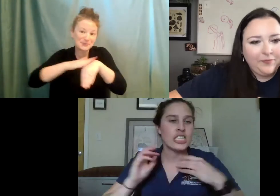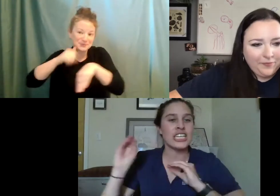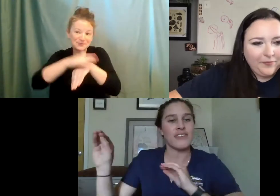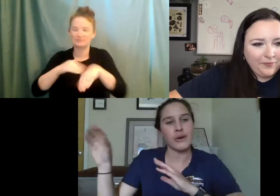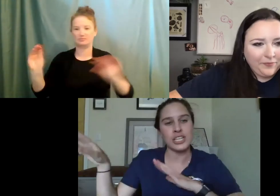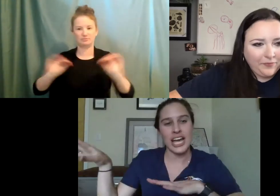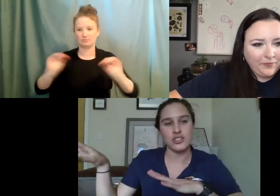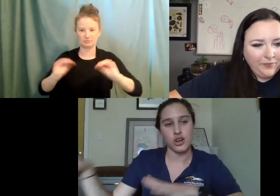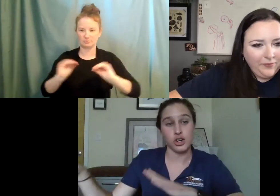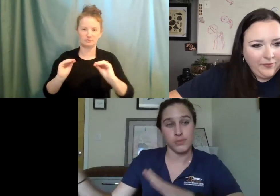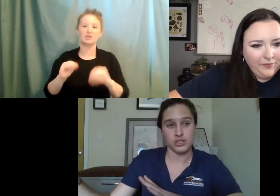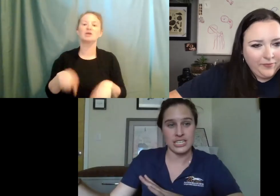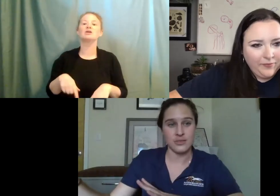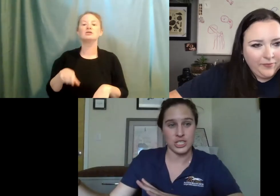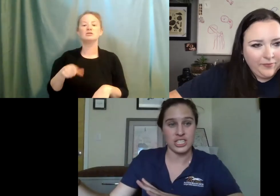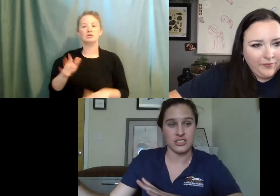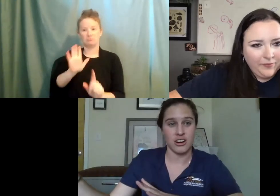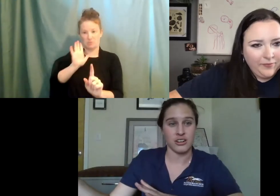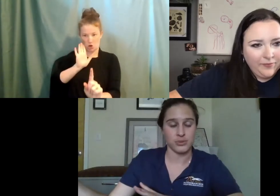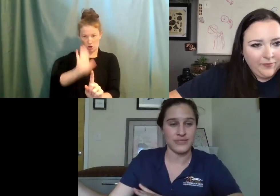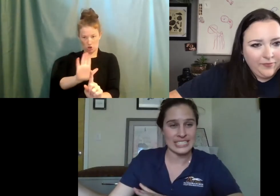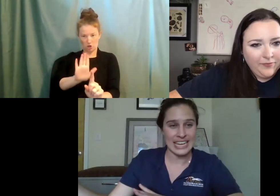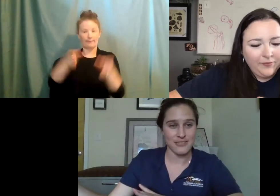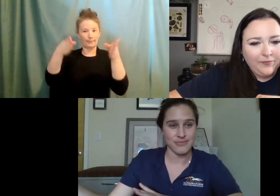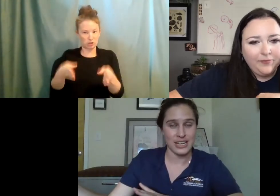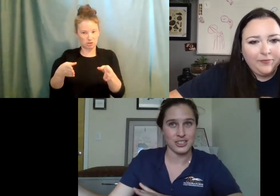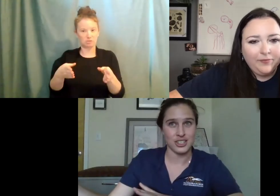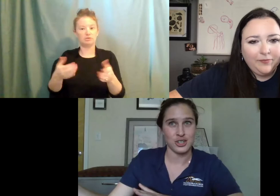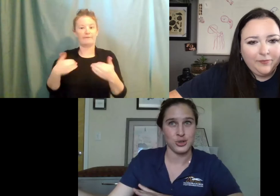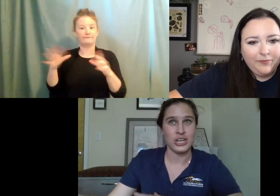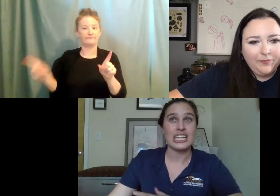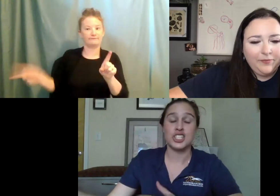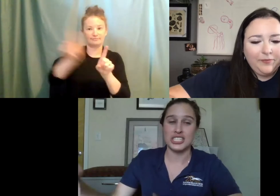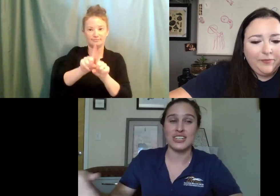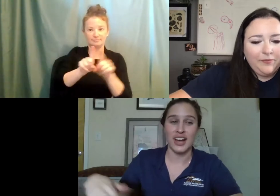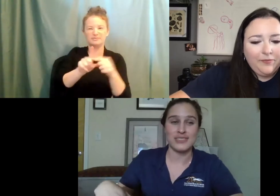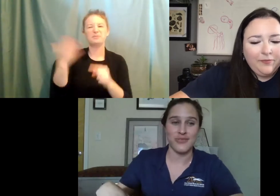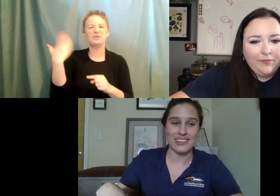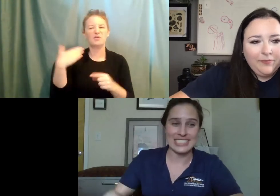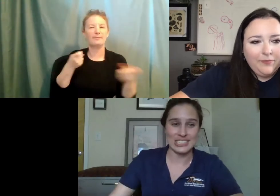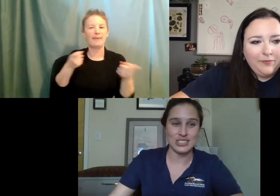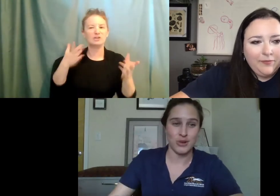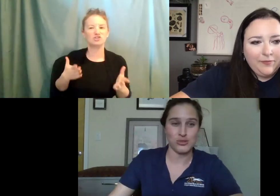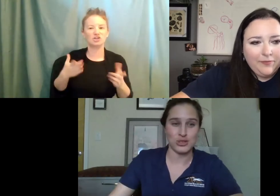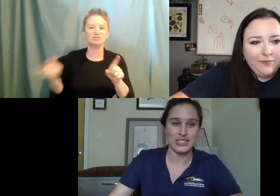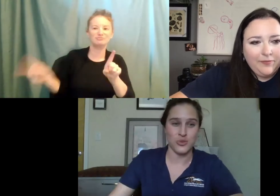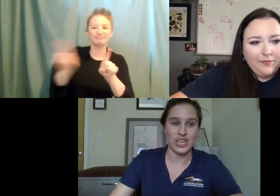Um, she very much has her person, which is our previous staff manager who she still comes in volunteers multiple days a